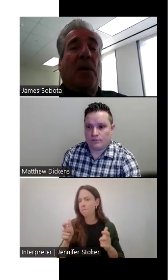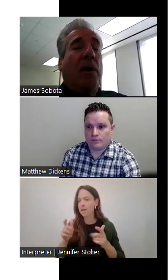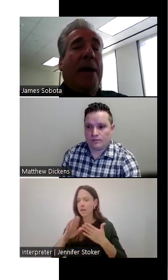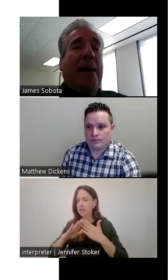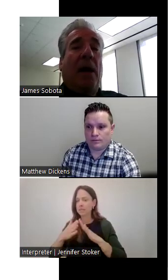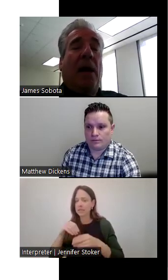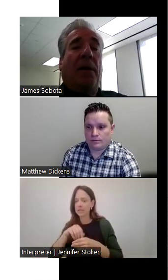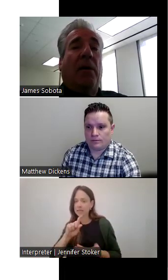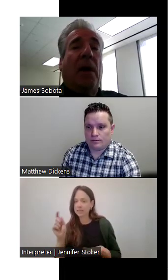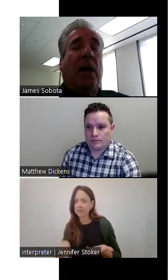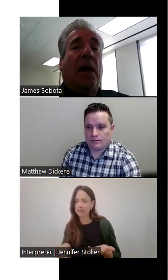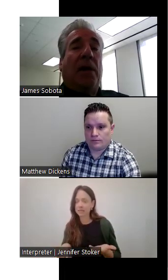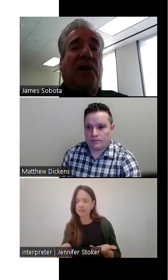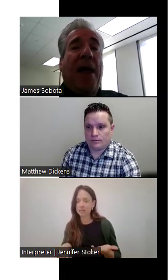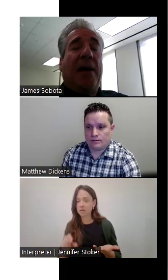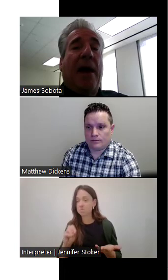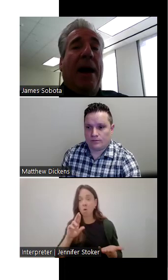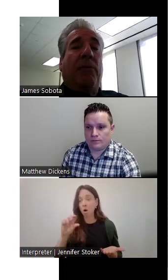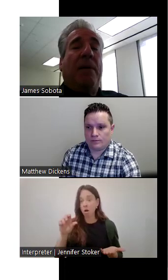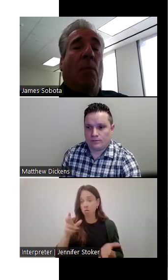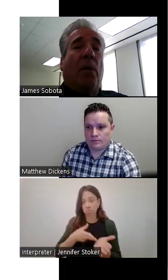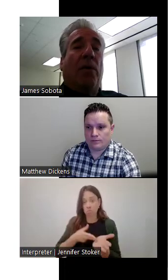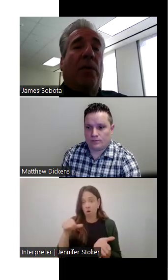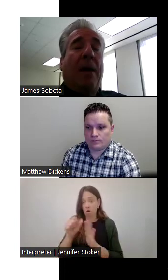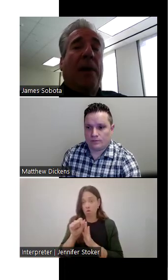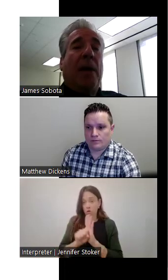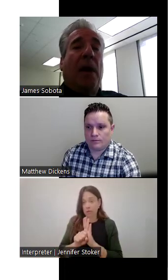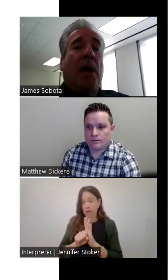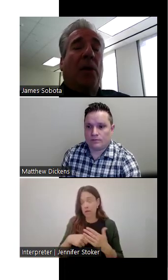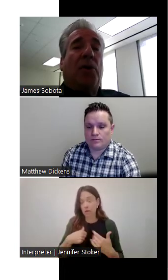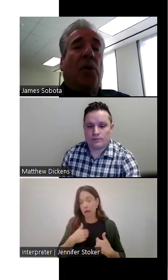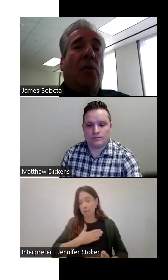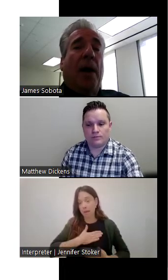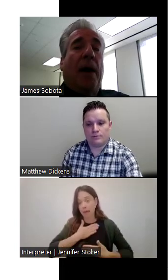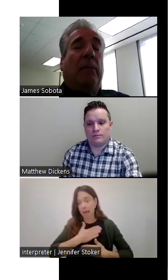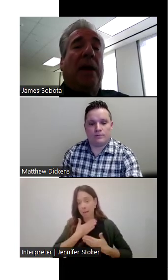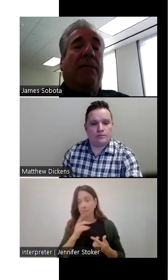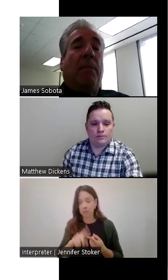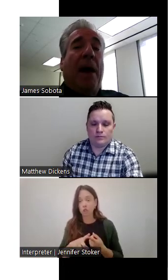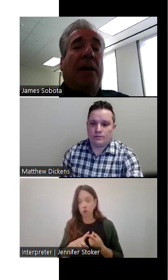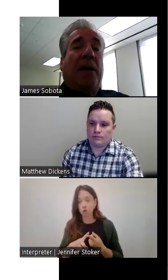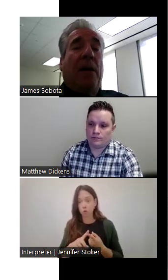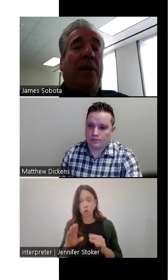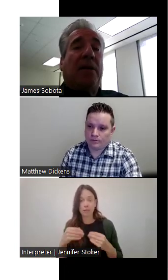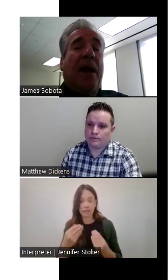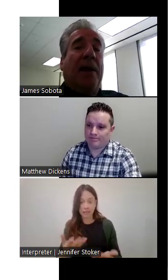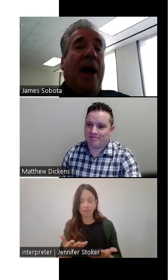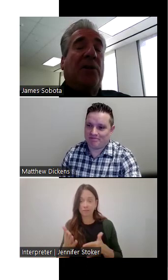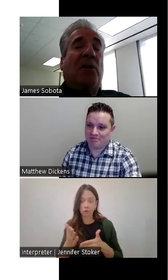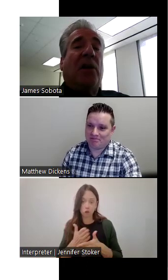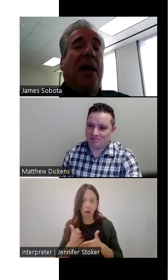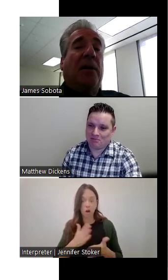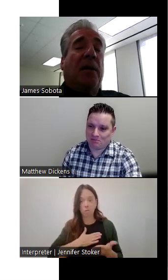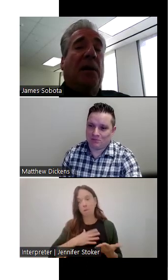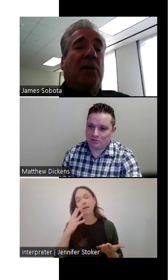Texas or any other state, I would be more than happy to, uh, give them my experience and